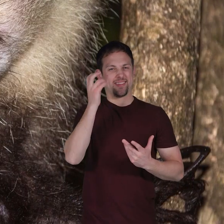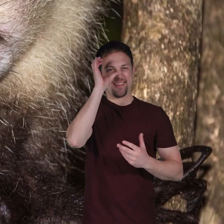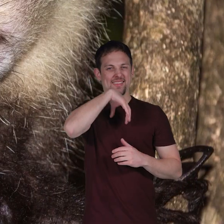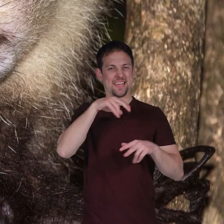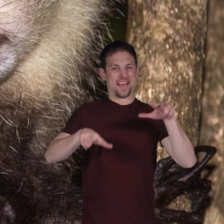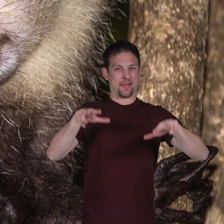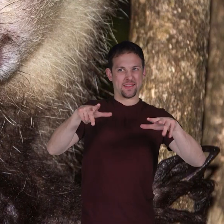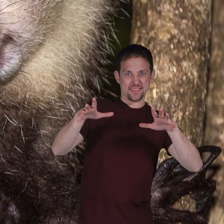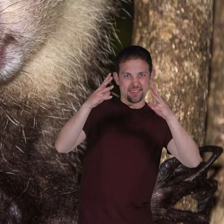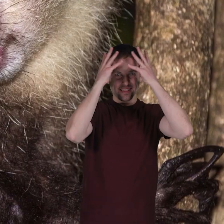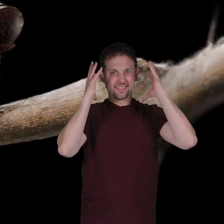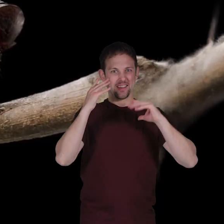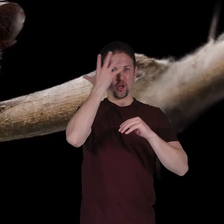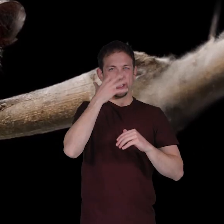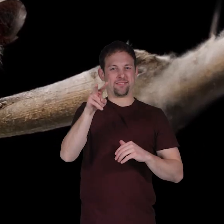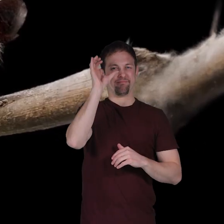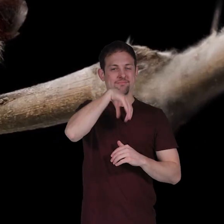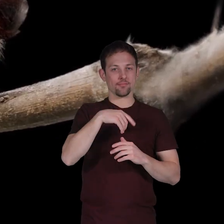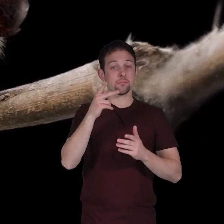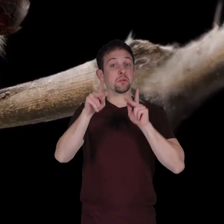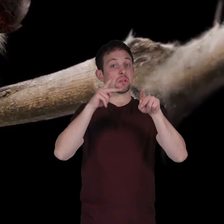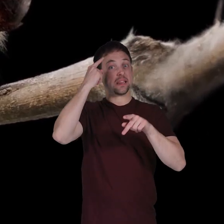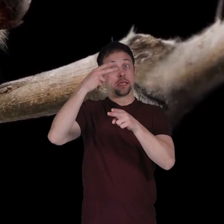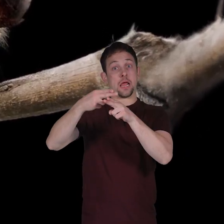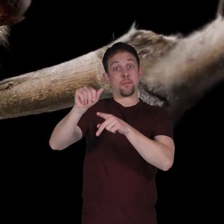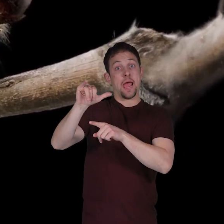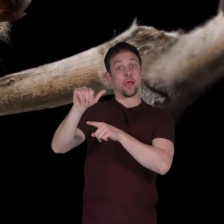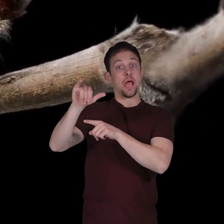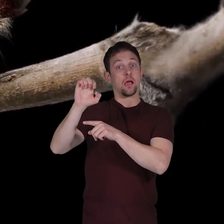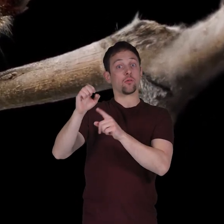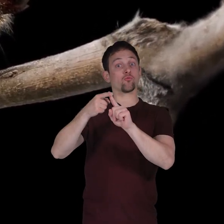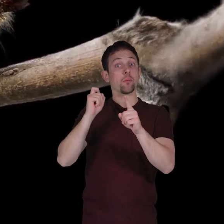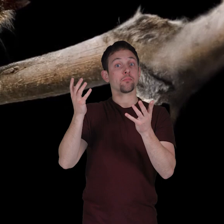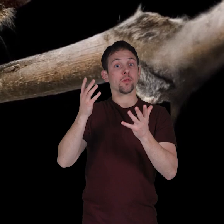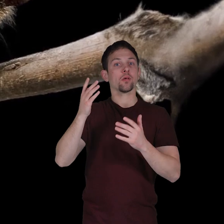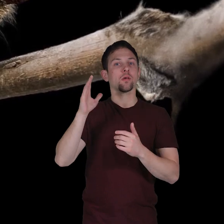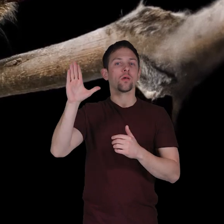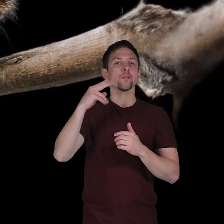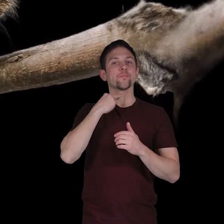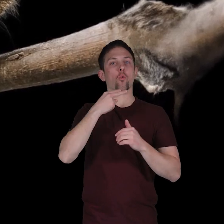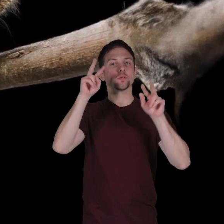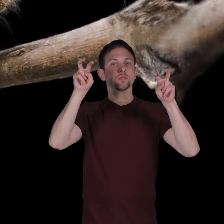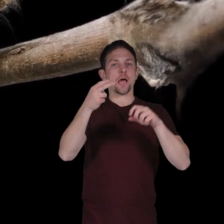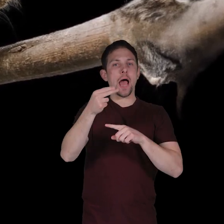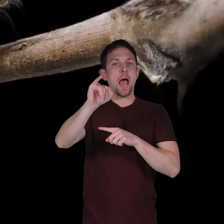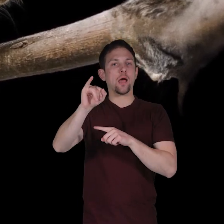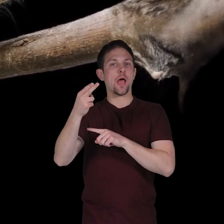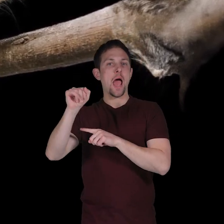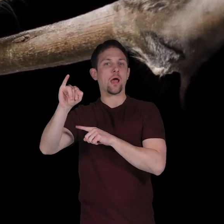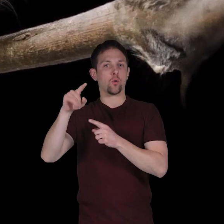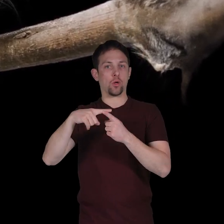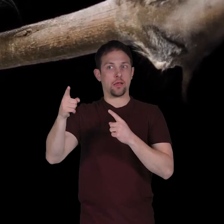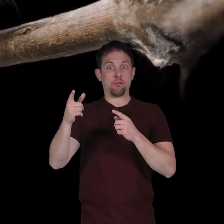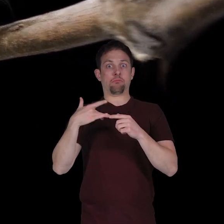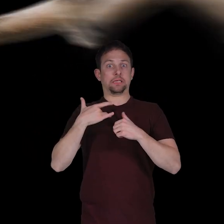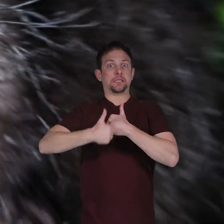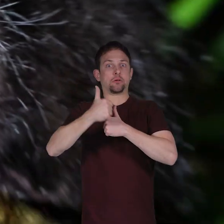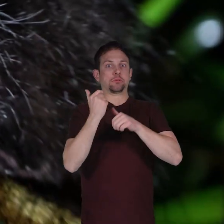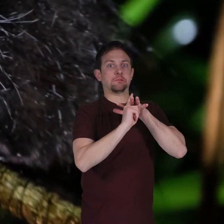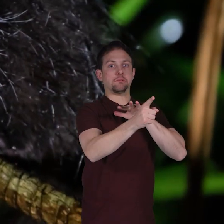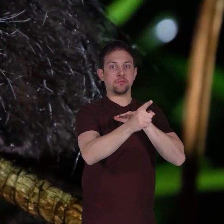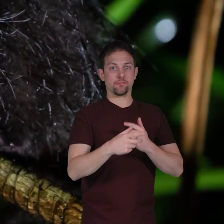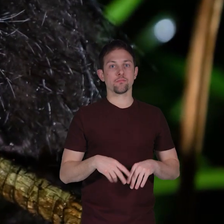strange clumsy gait people think the name ii came from their hi hi vocalization when fleeing danger